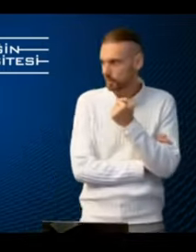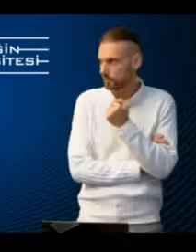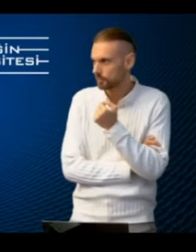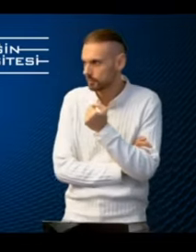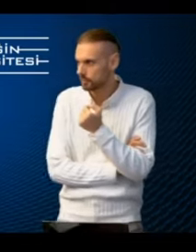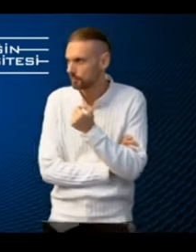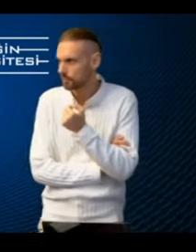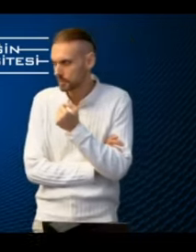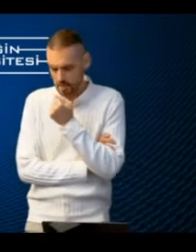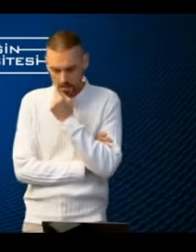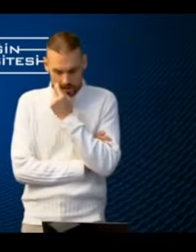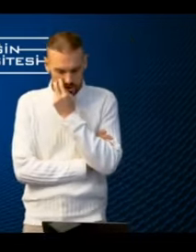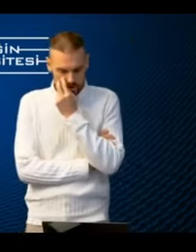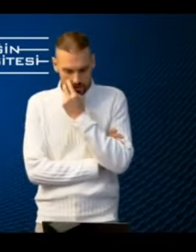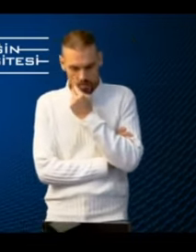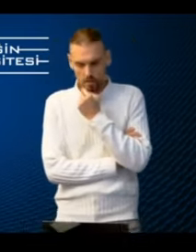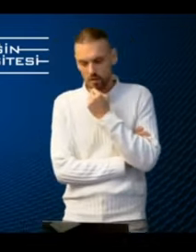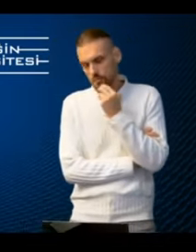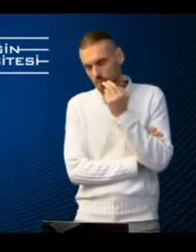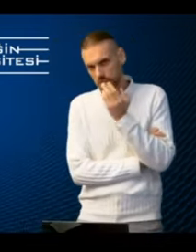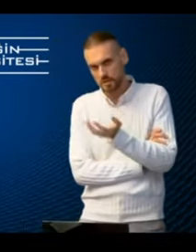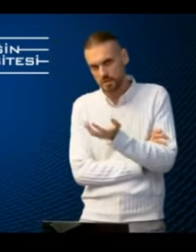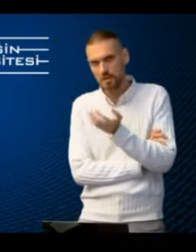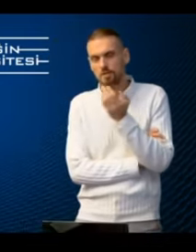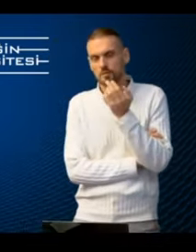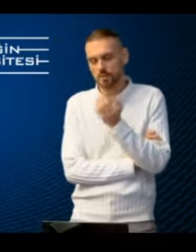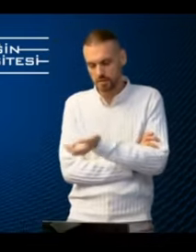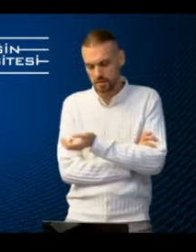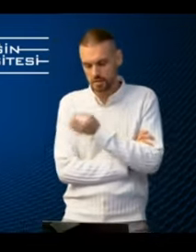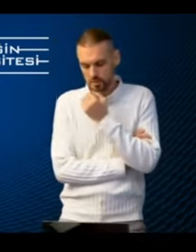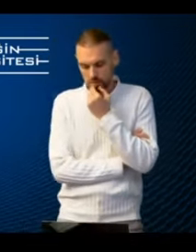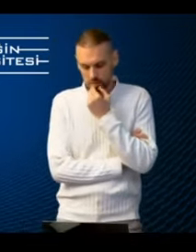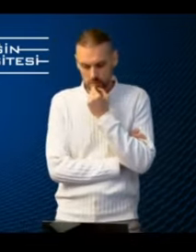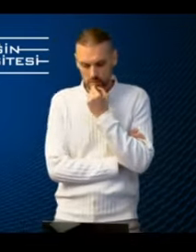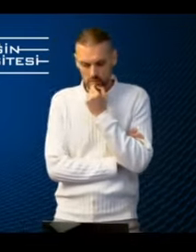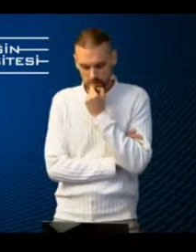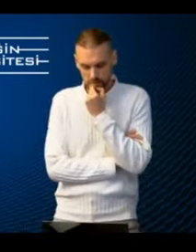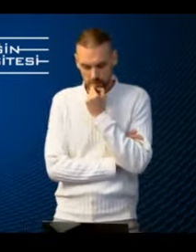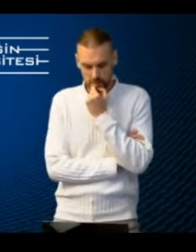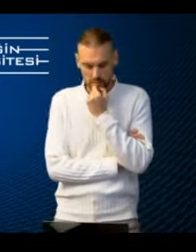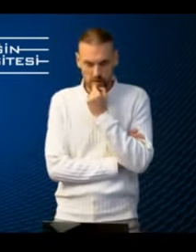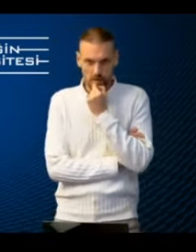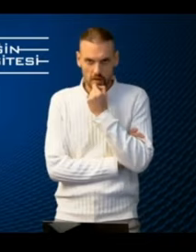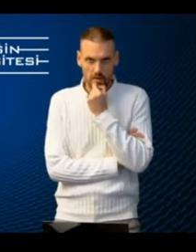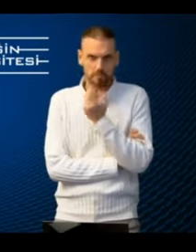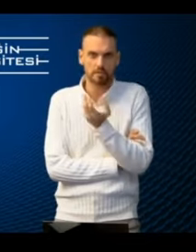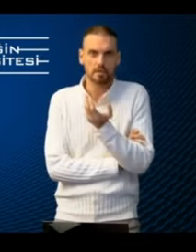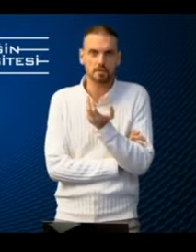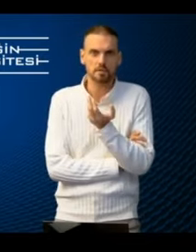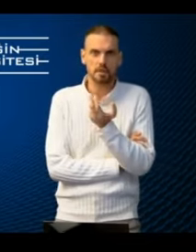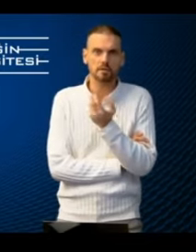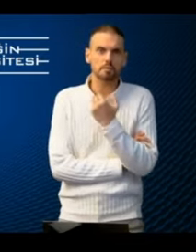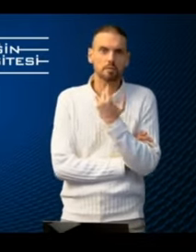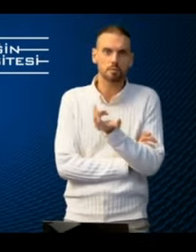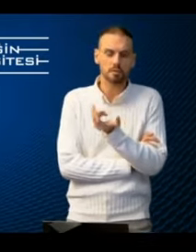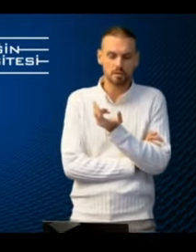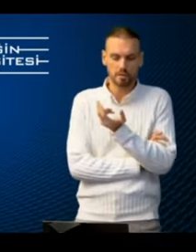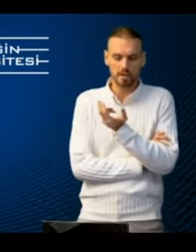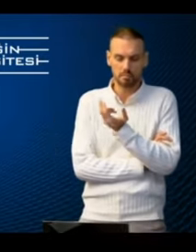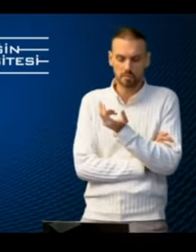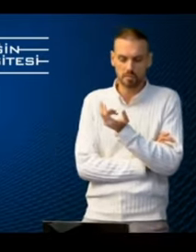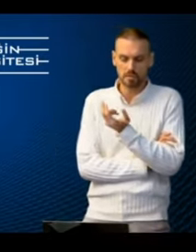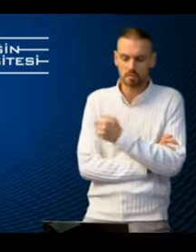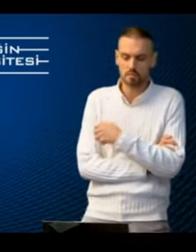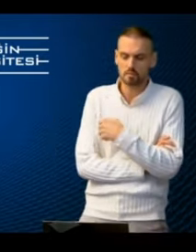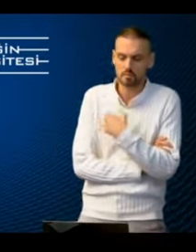feels for them so what they say what they think what they do and what they feel for them um if professionals are equipped with